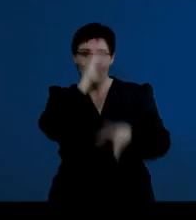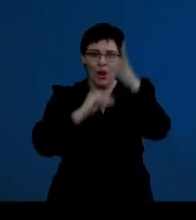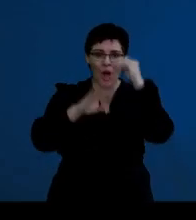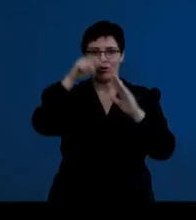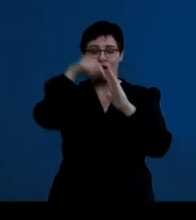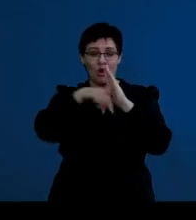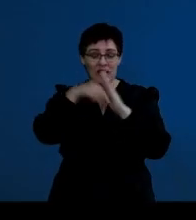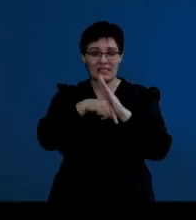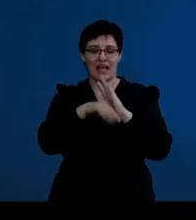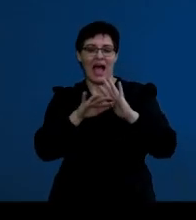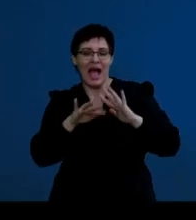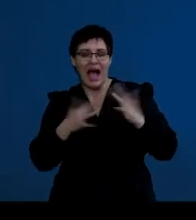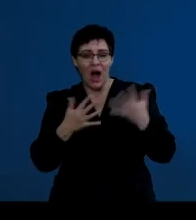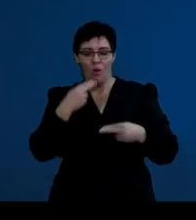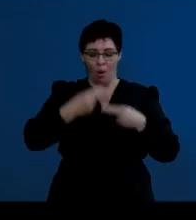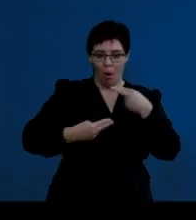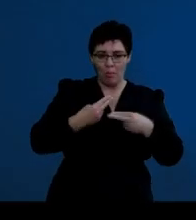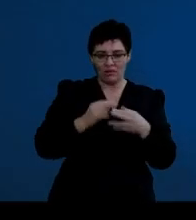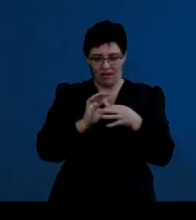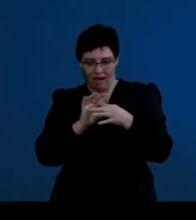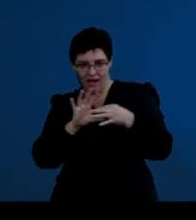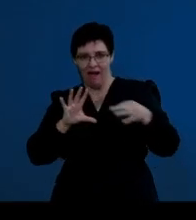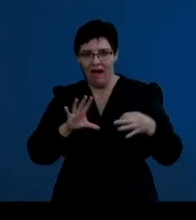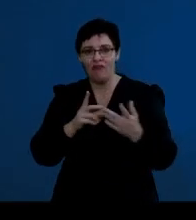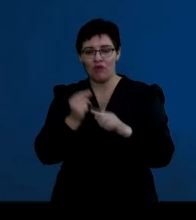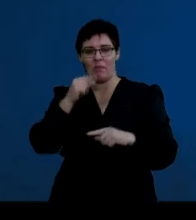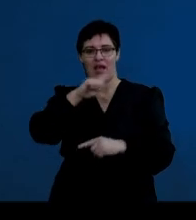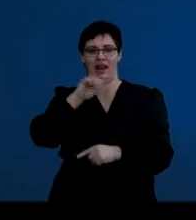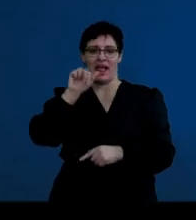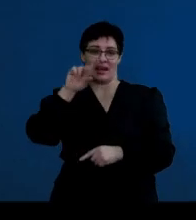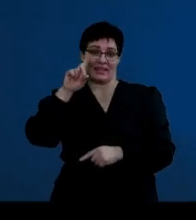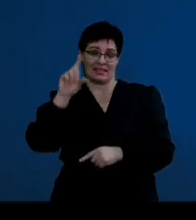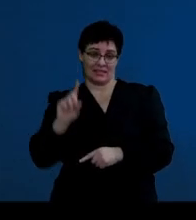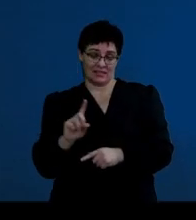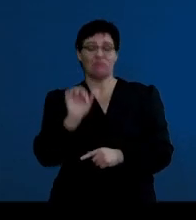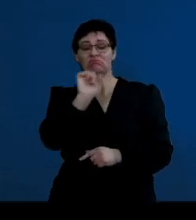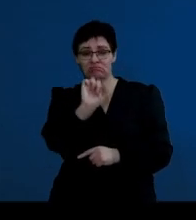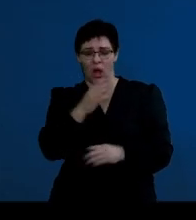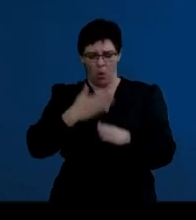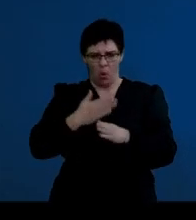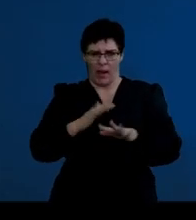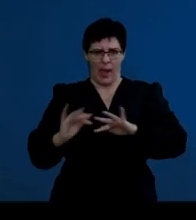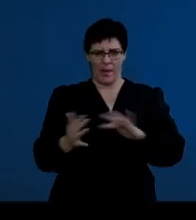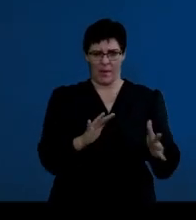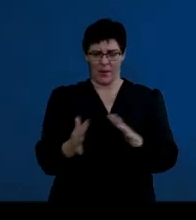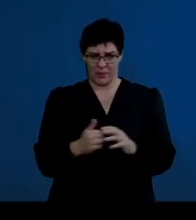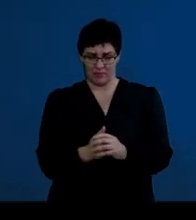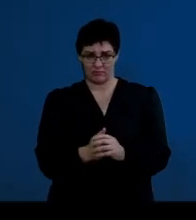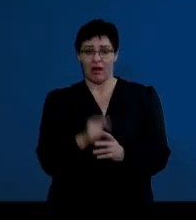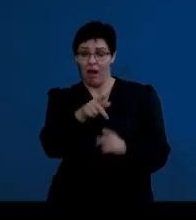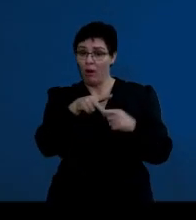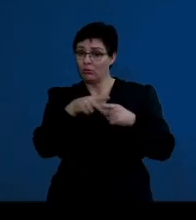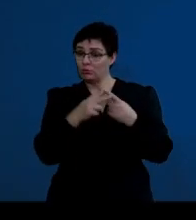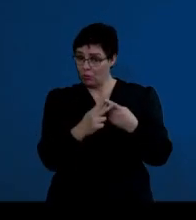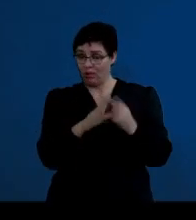how hormones are released from glands and their functions. And I think it's an excellent tool to actually put